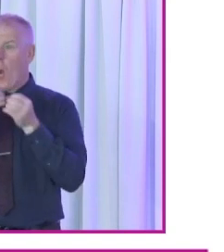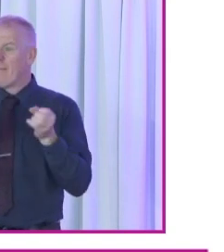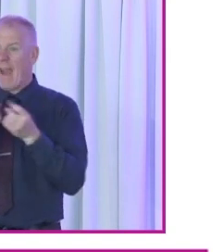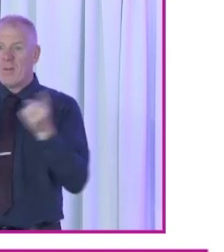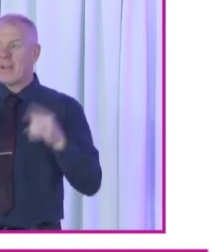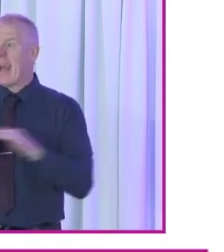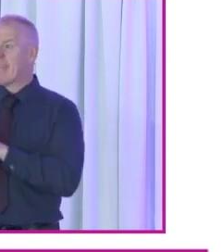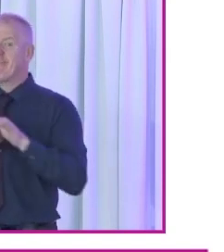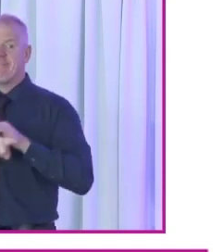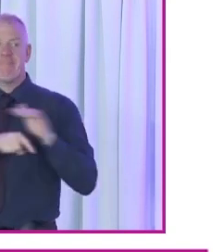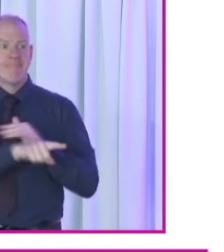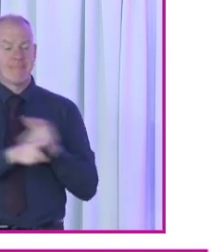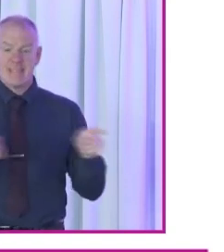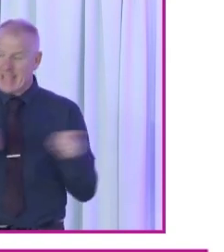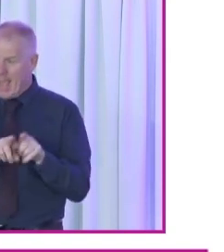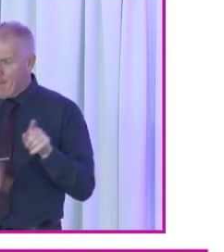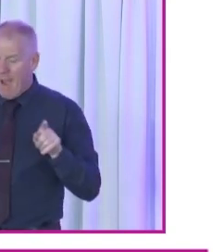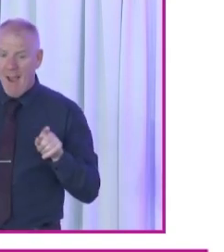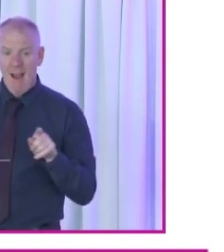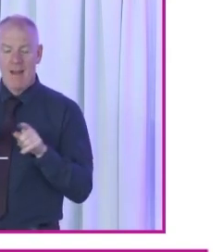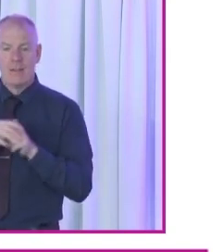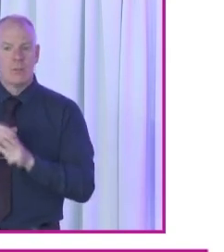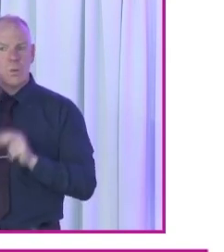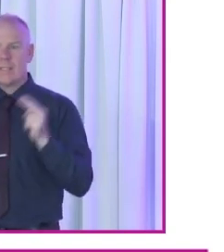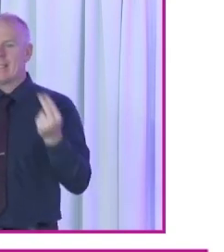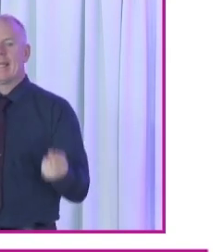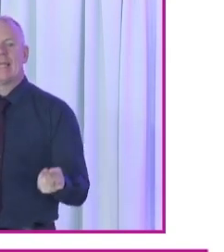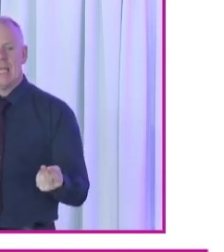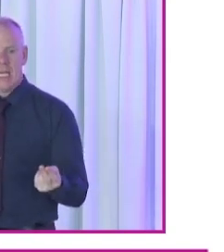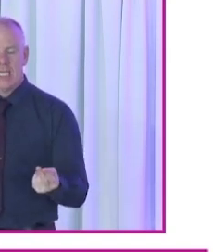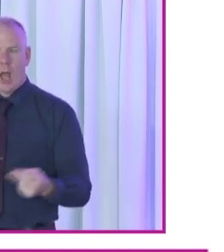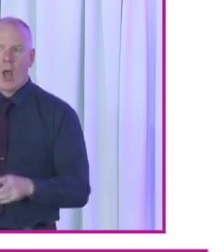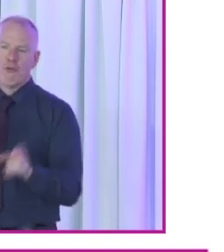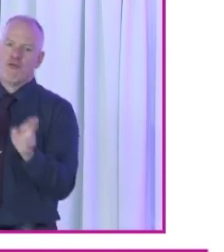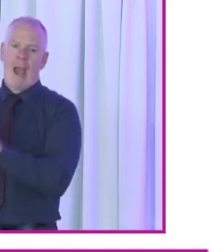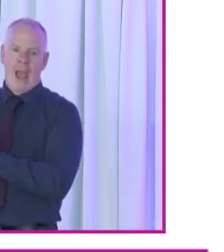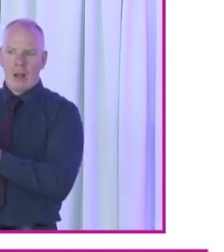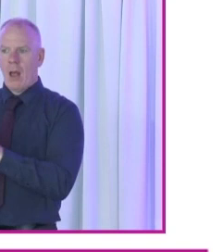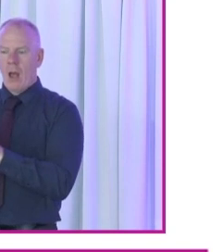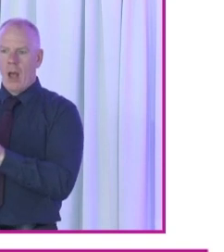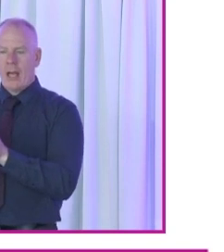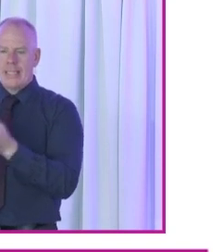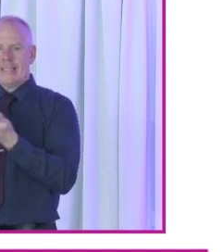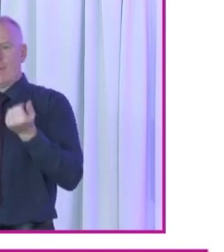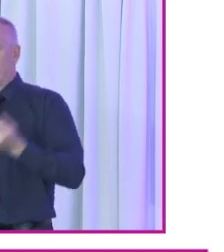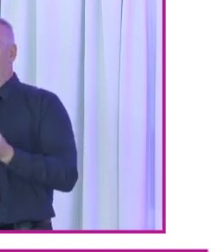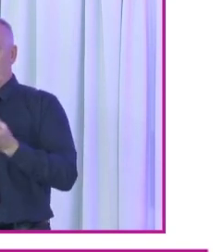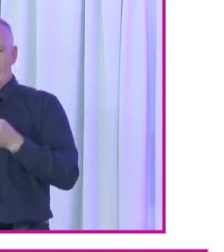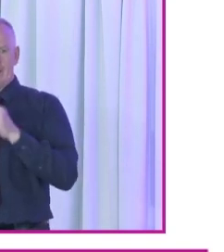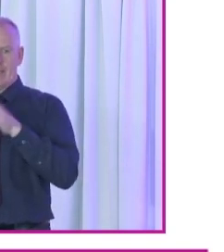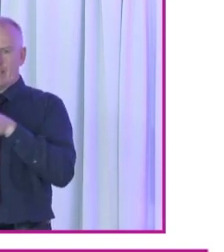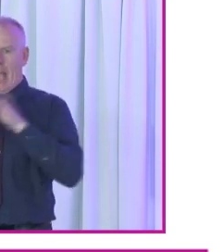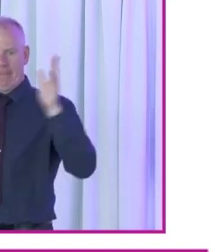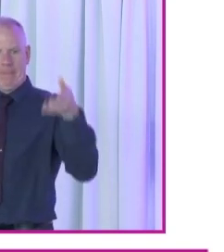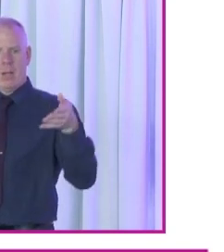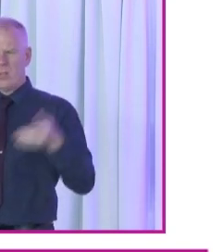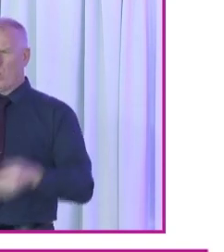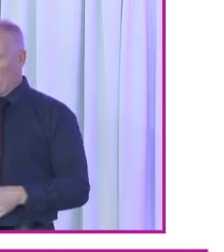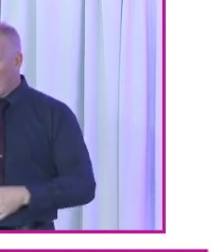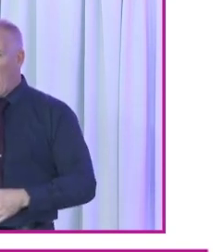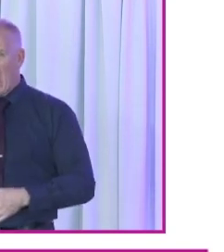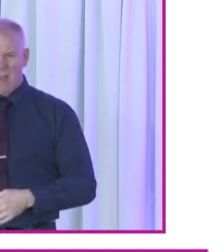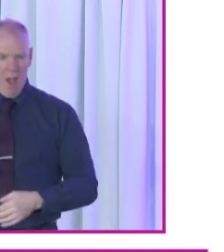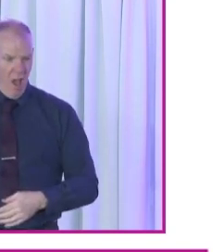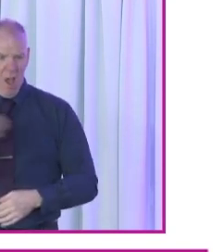everybody. So really then, there isn't need for regular polling booth and an accessible polling booth, if we just went for a universal